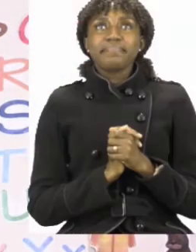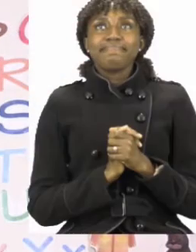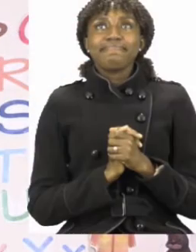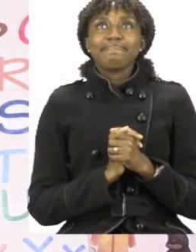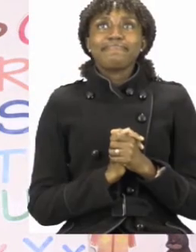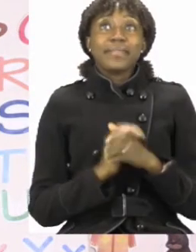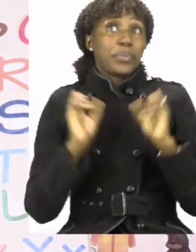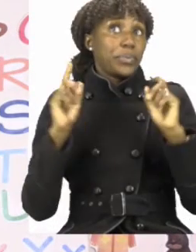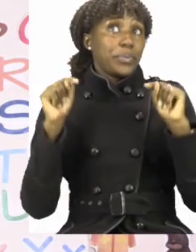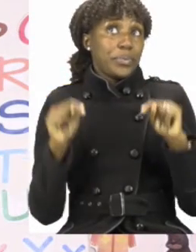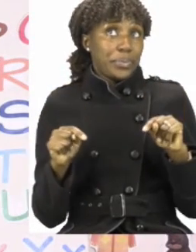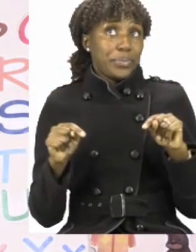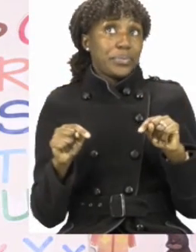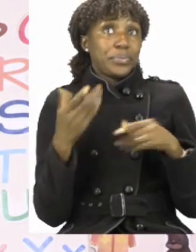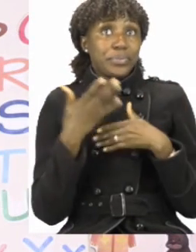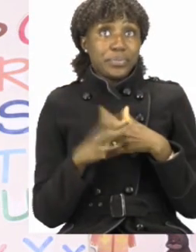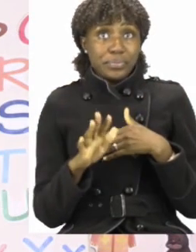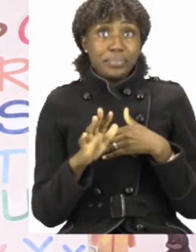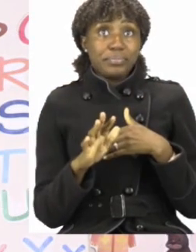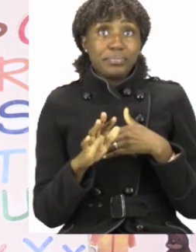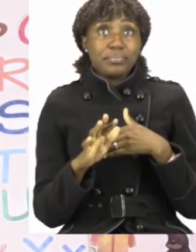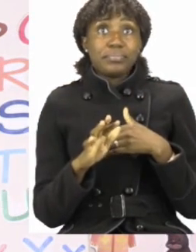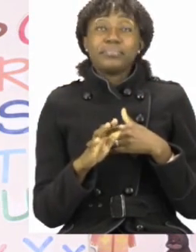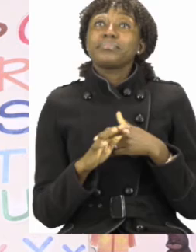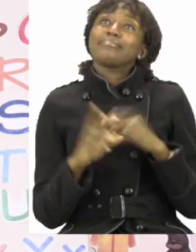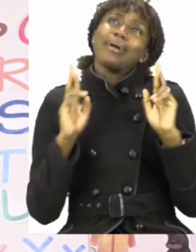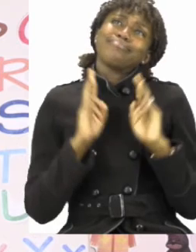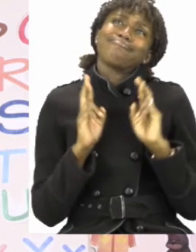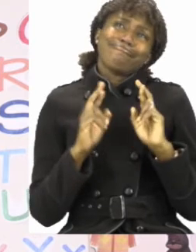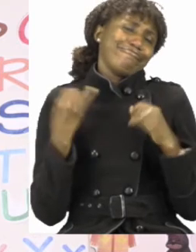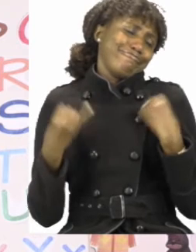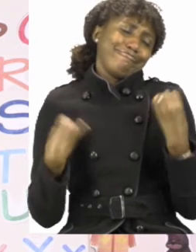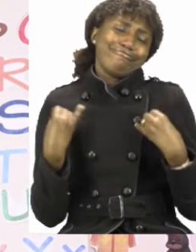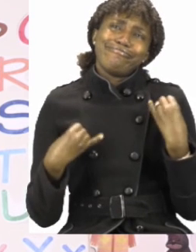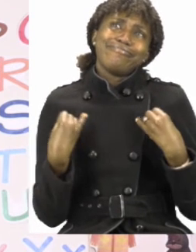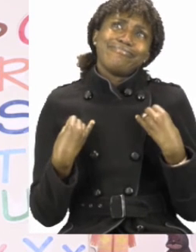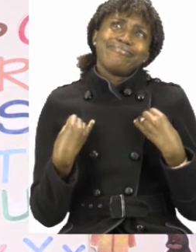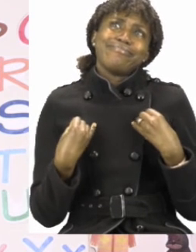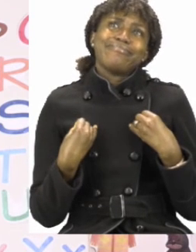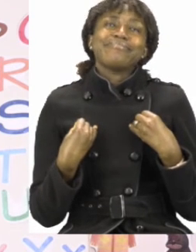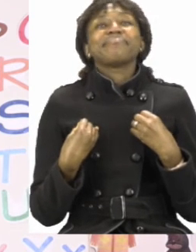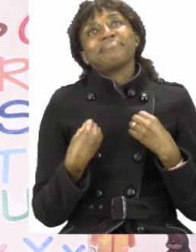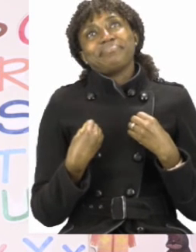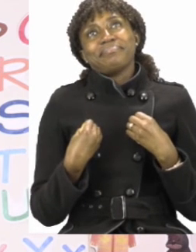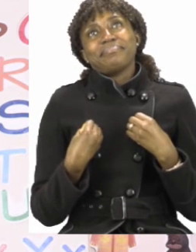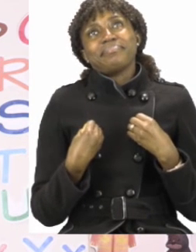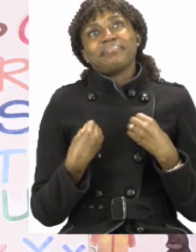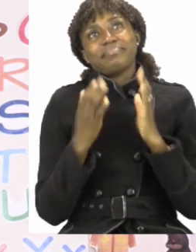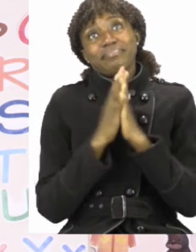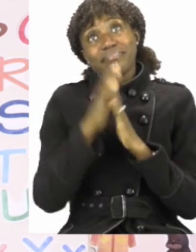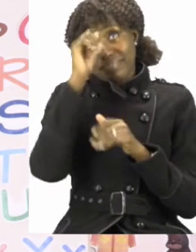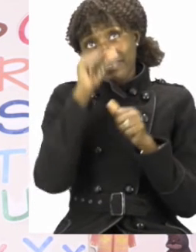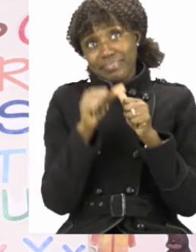Boys and girls, have now come to the end of our lesson and I hope you had fun. I know I did. Remember,